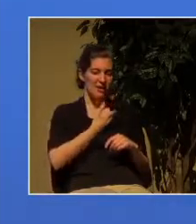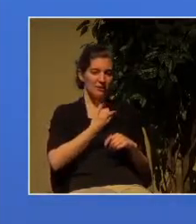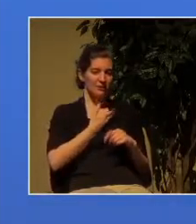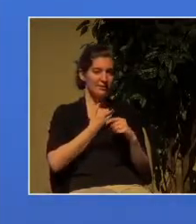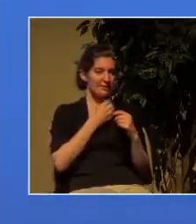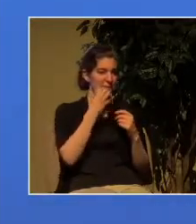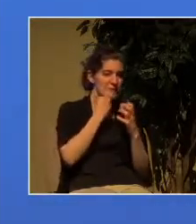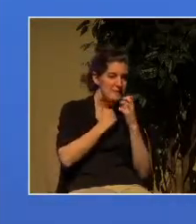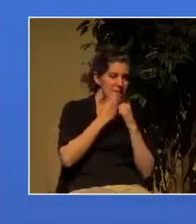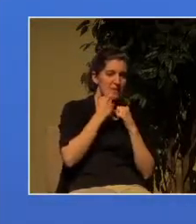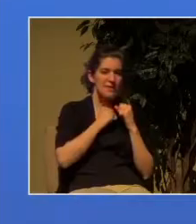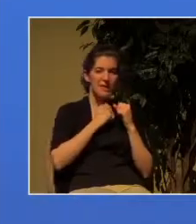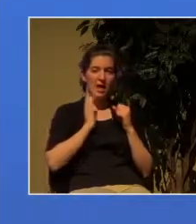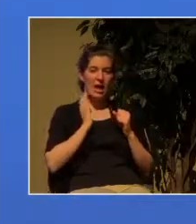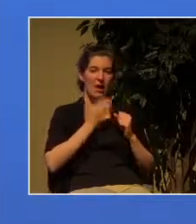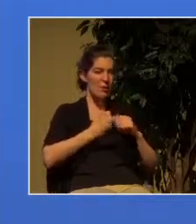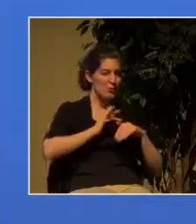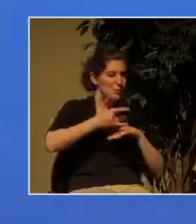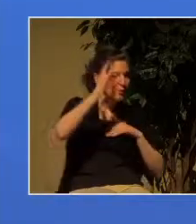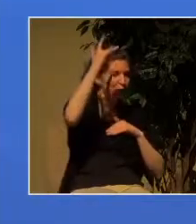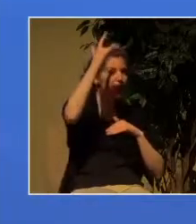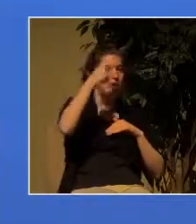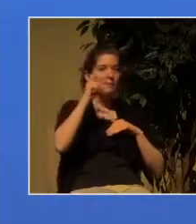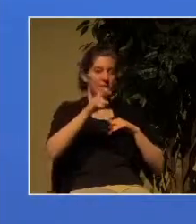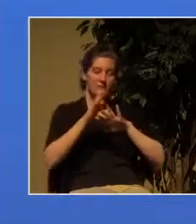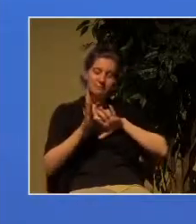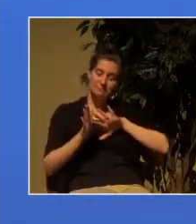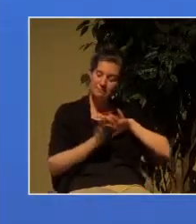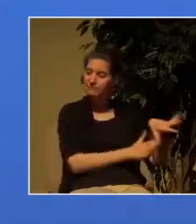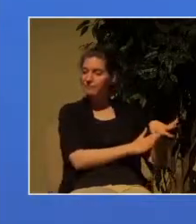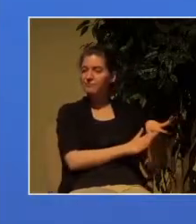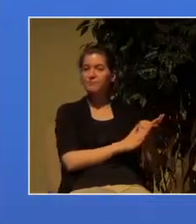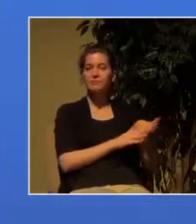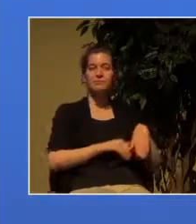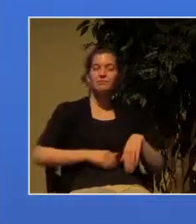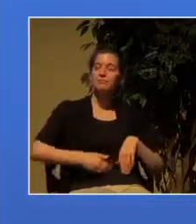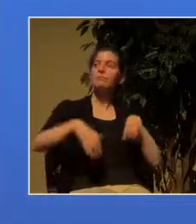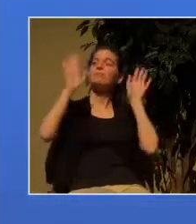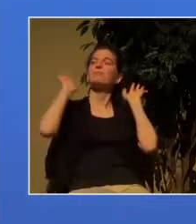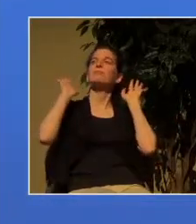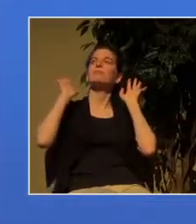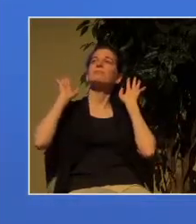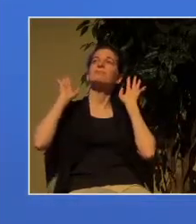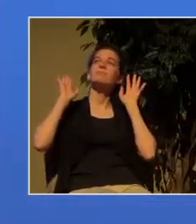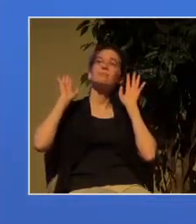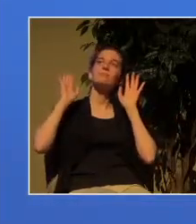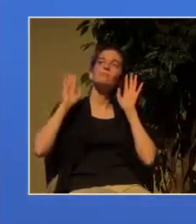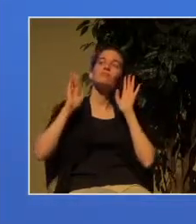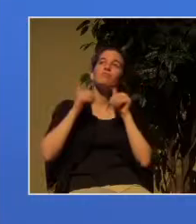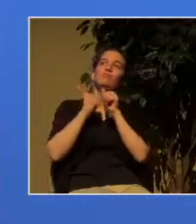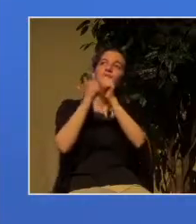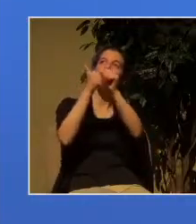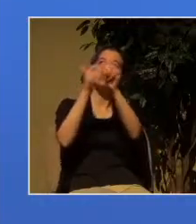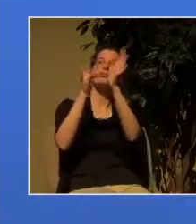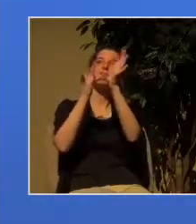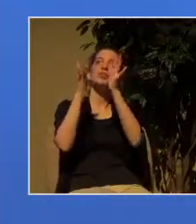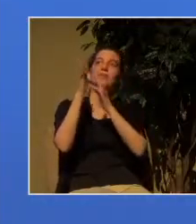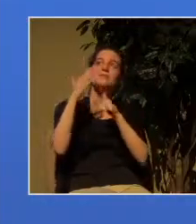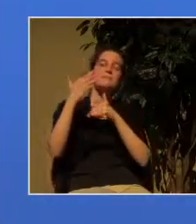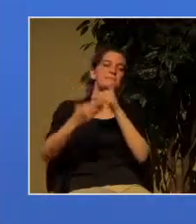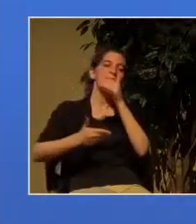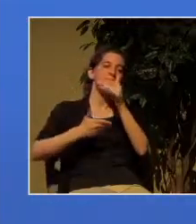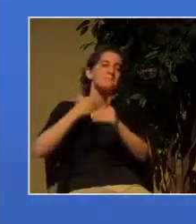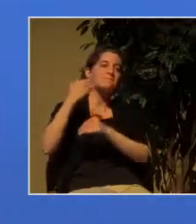glory and in the surrender to Jesus we walk out the journey and if the world is